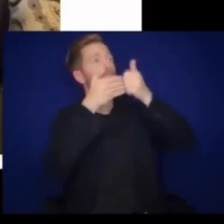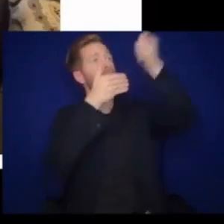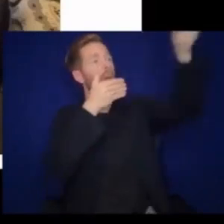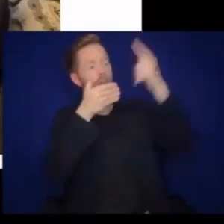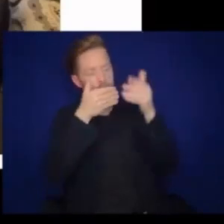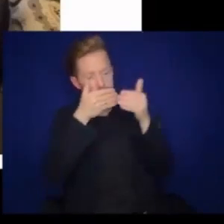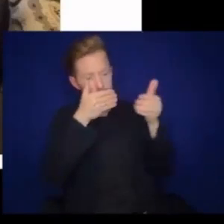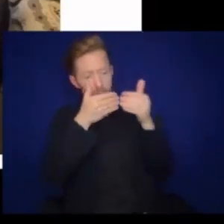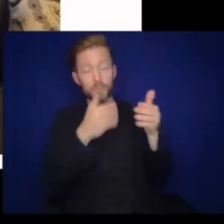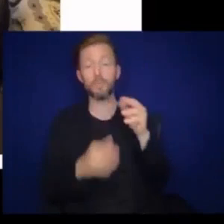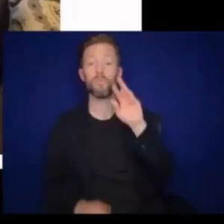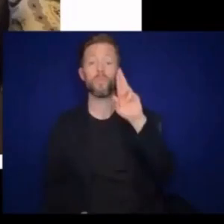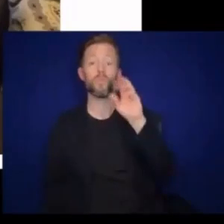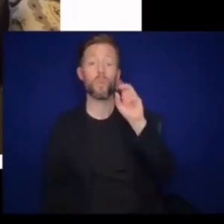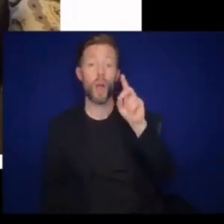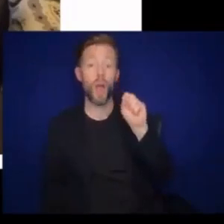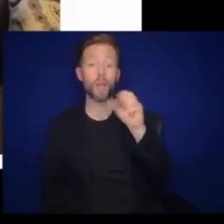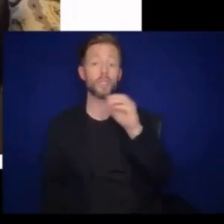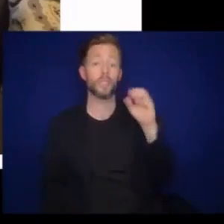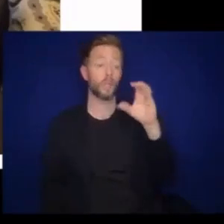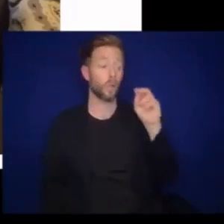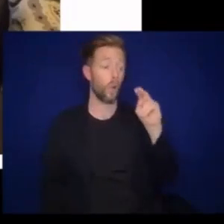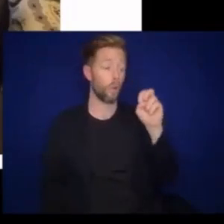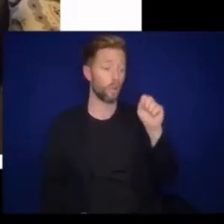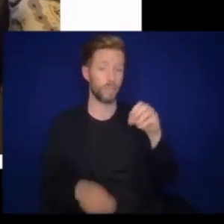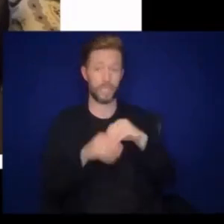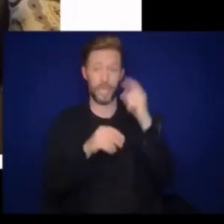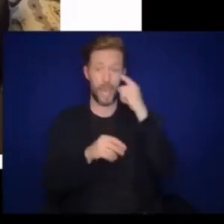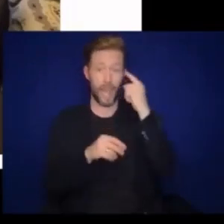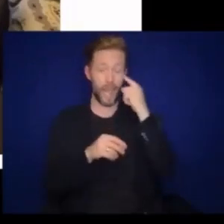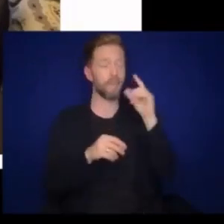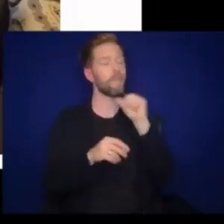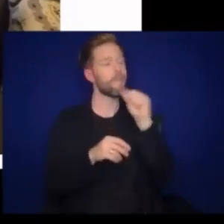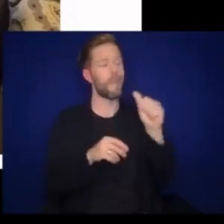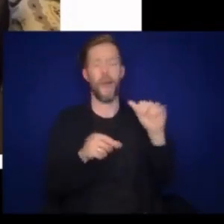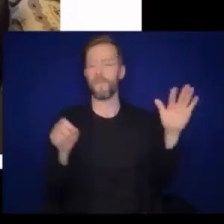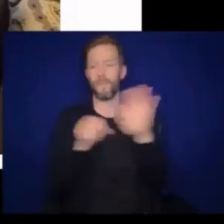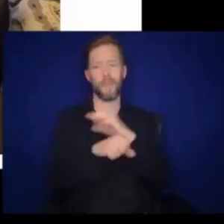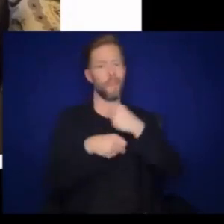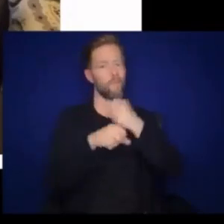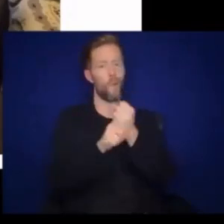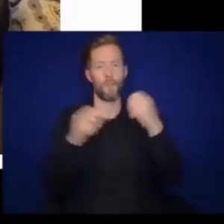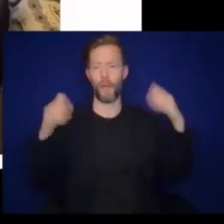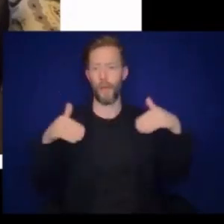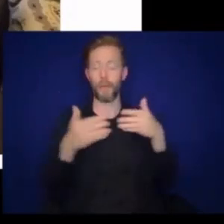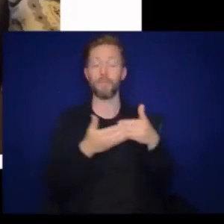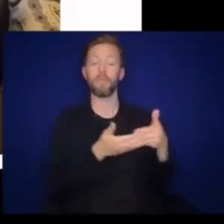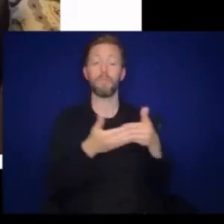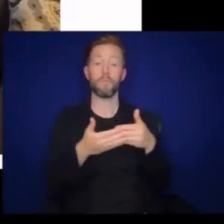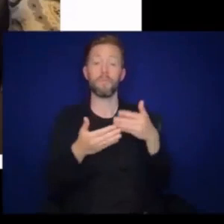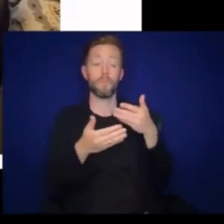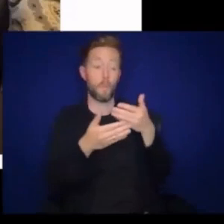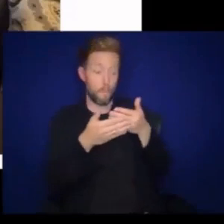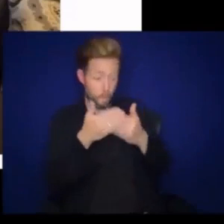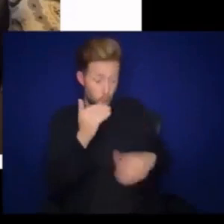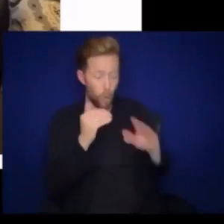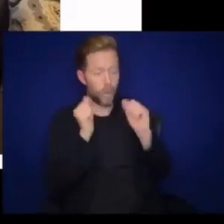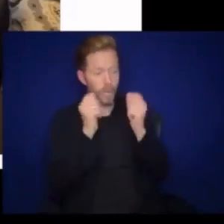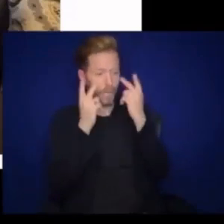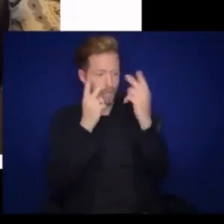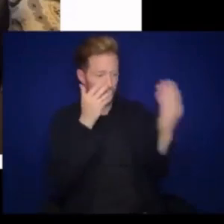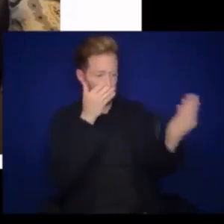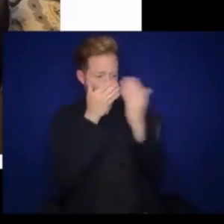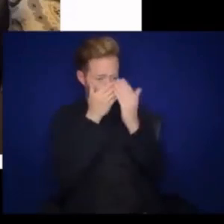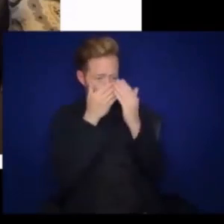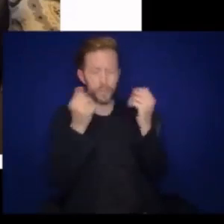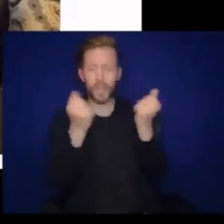colors because the rods and cones in their eyes are not fully elongated and formed yet. Babies are born very nearsighted. Their